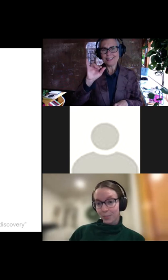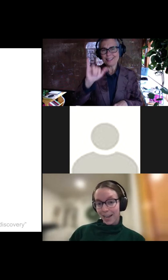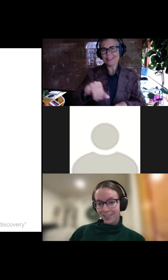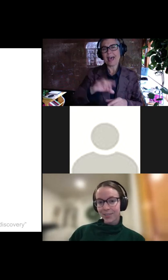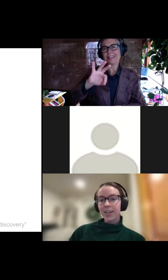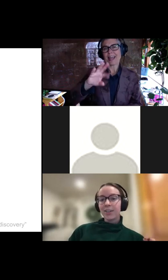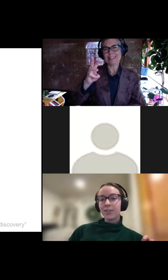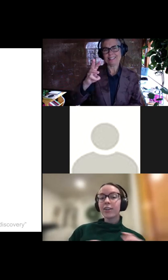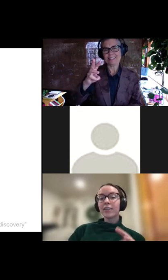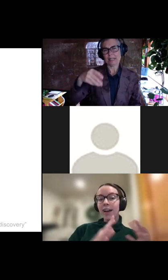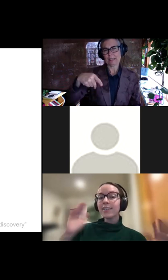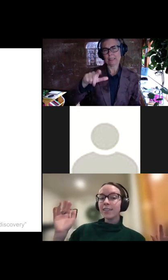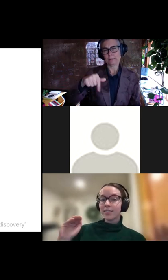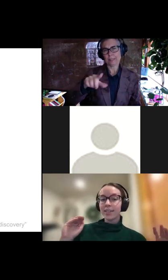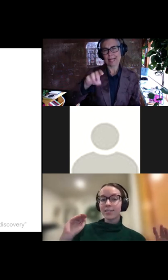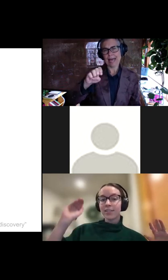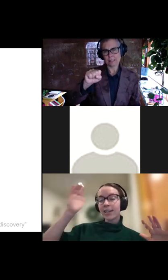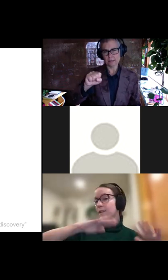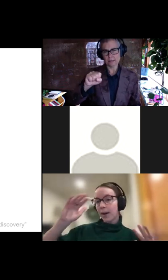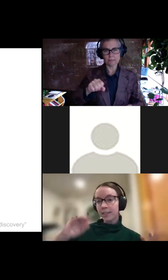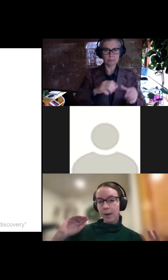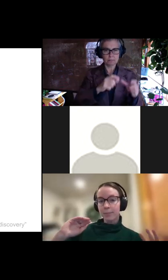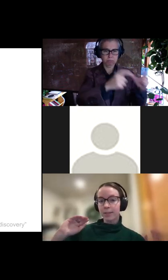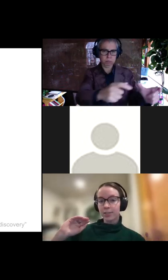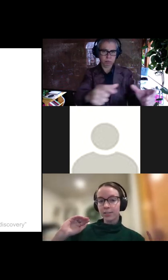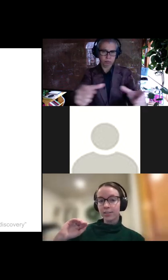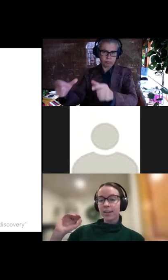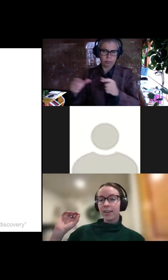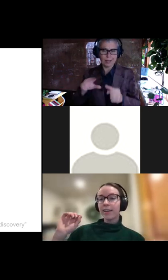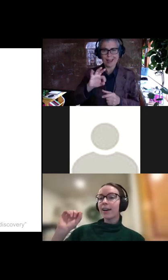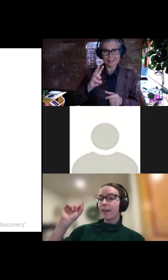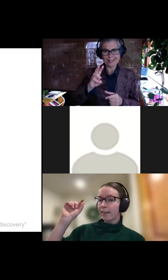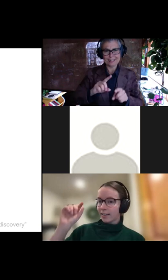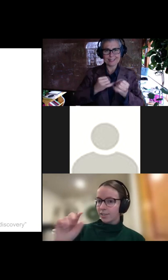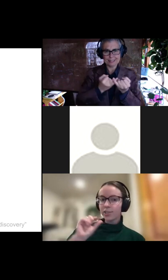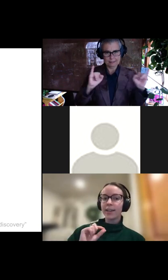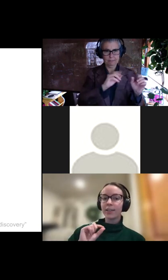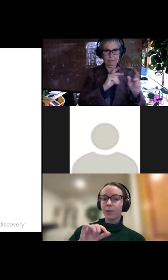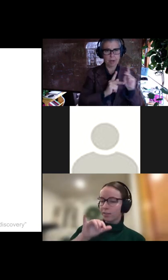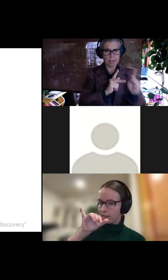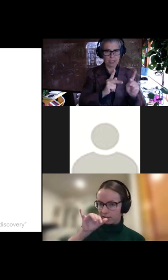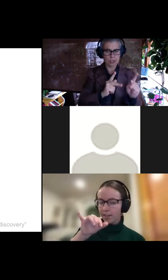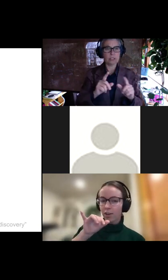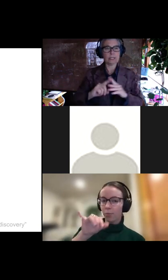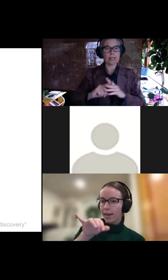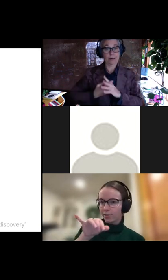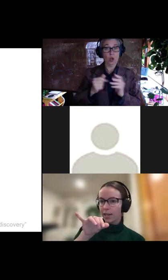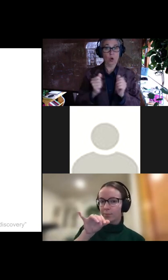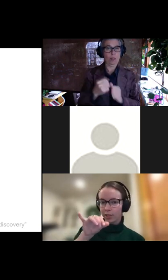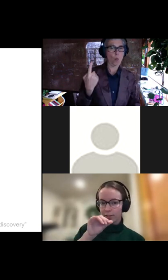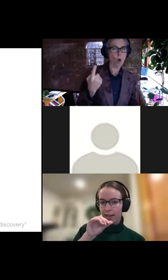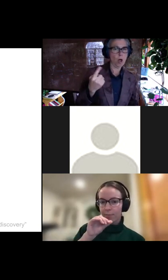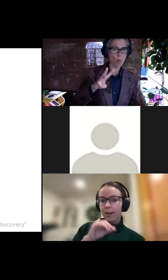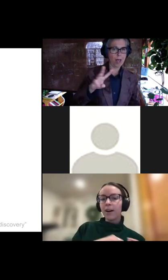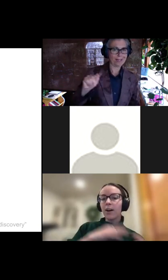96 plex. So there are 96 independent populations that are initiated with this single wild